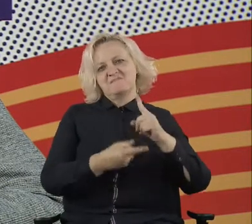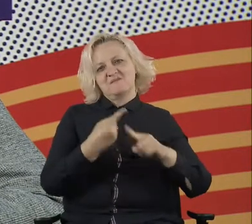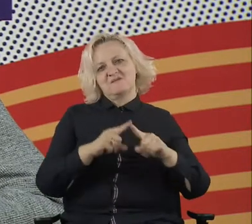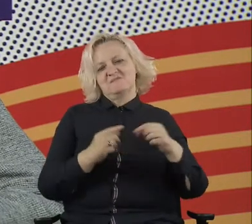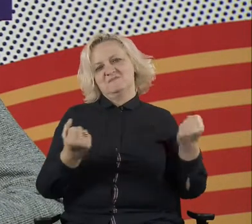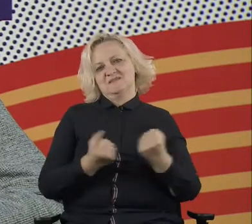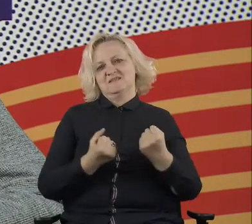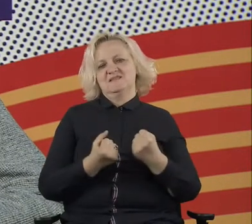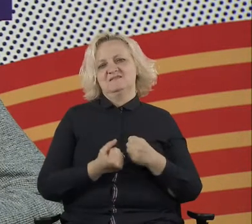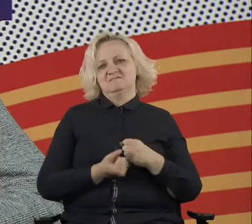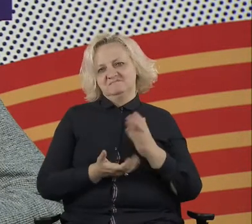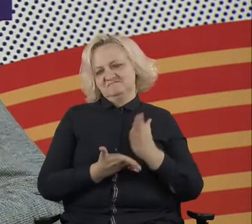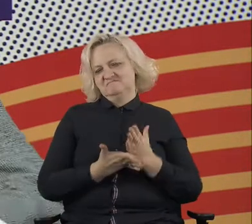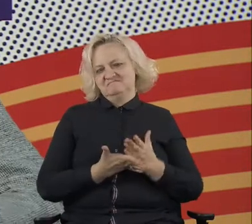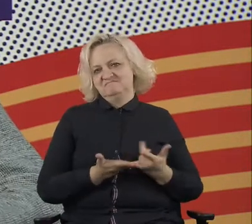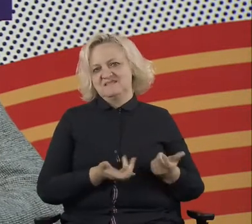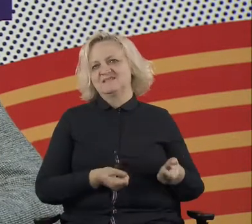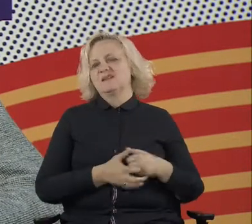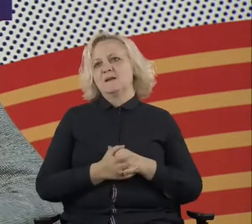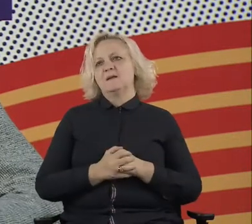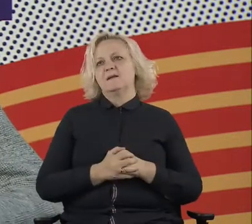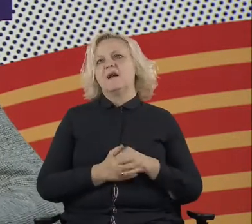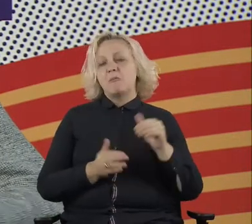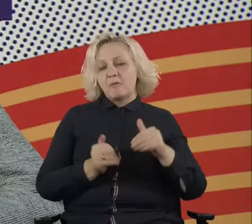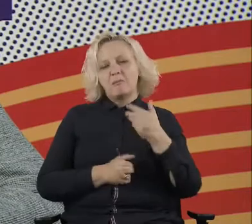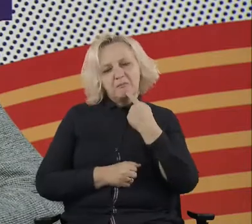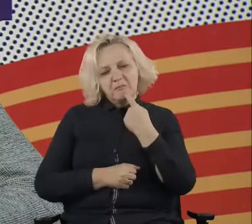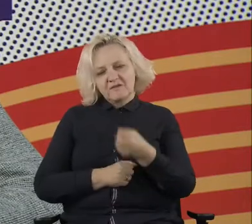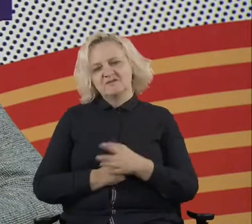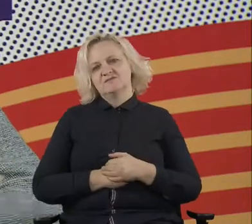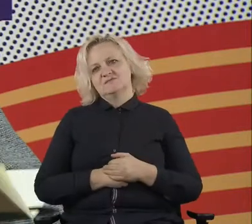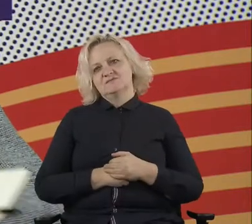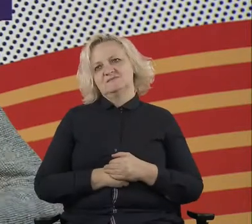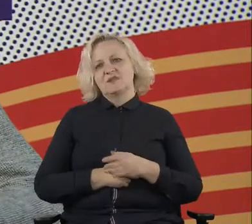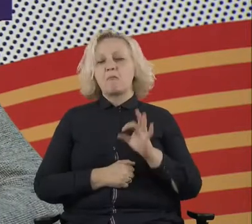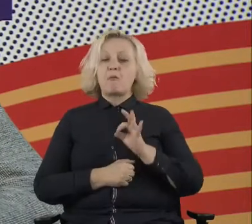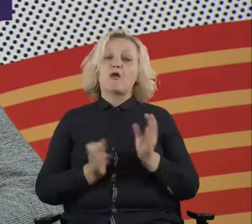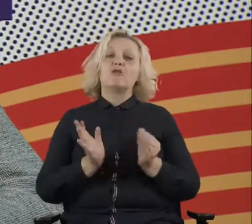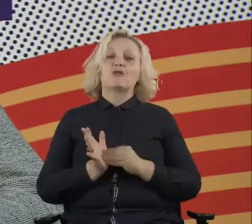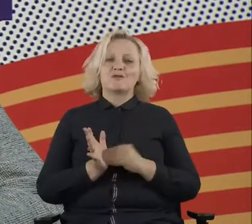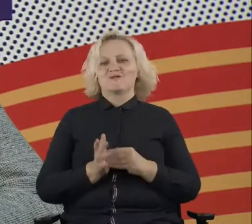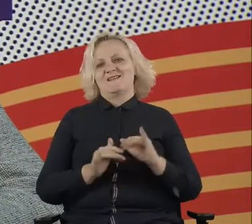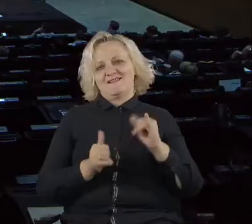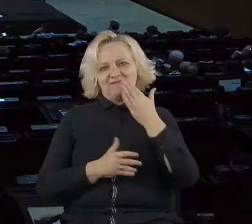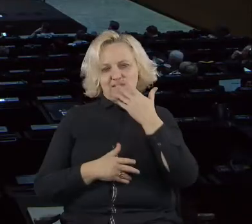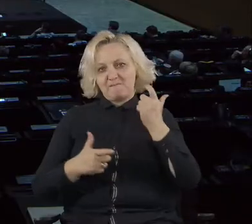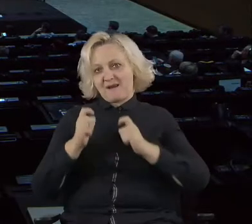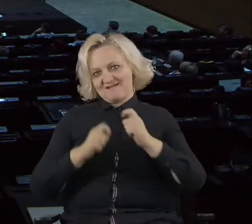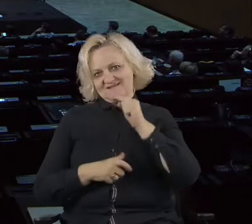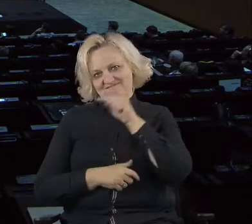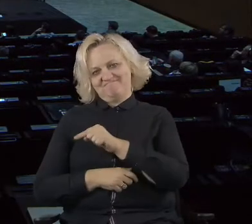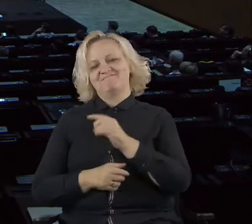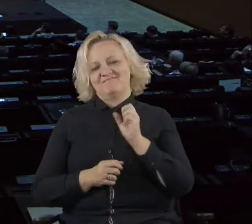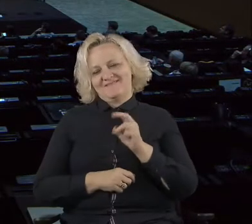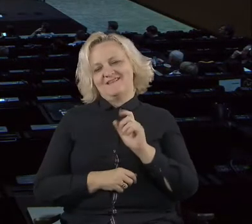these technologies are designed. And I can talk from the experience, uh, Barcelona with the city, which is a platform that started in